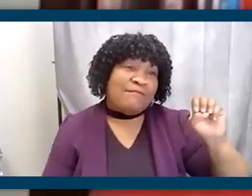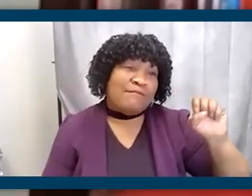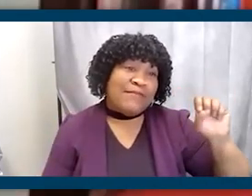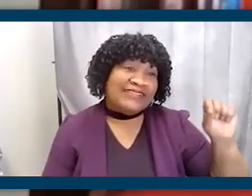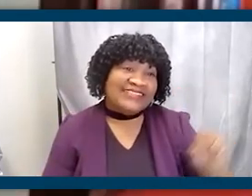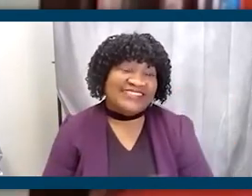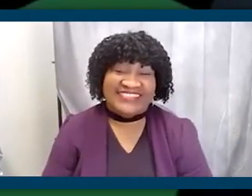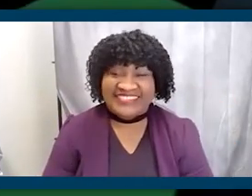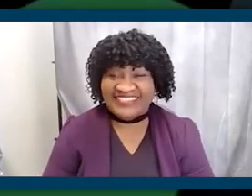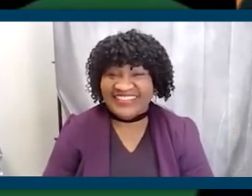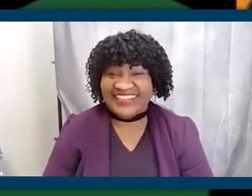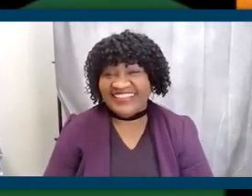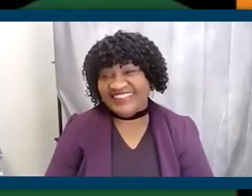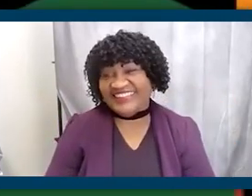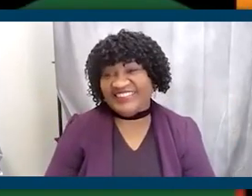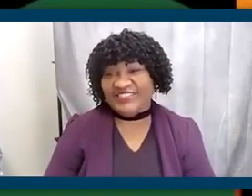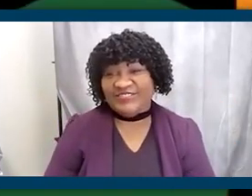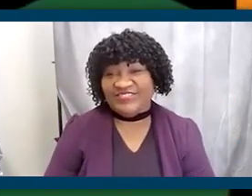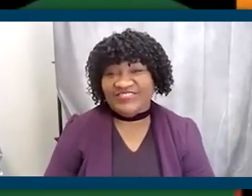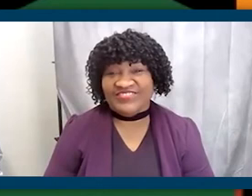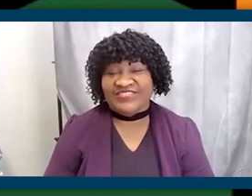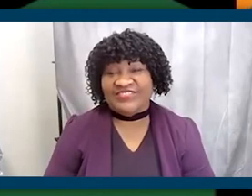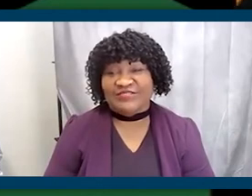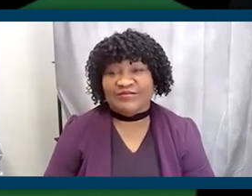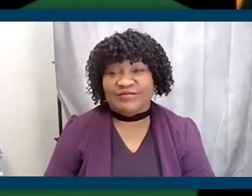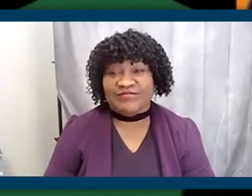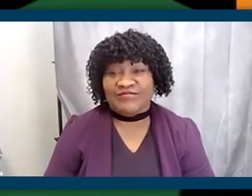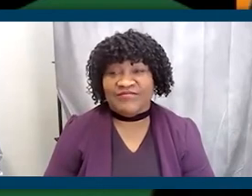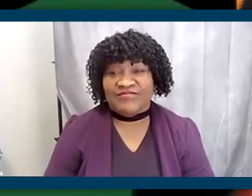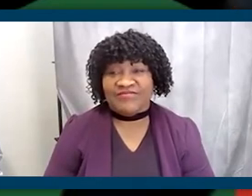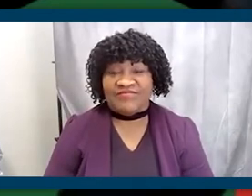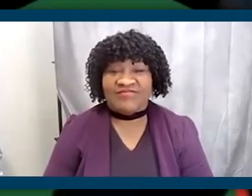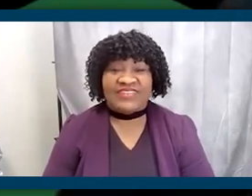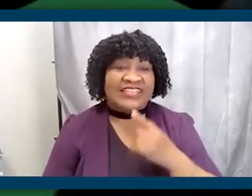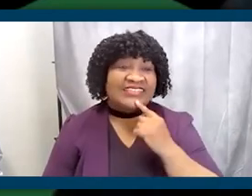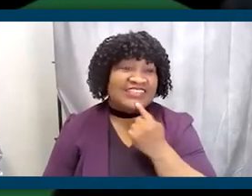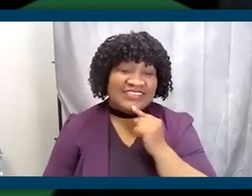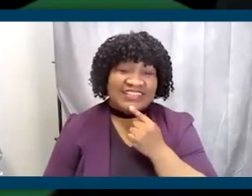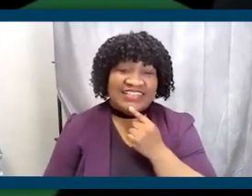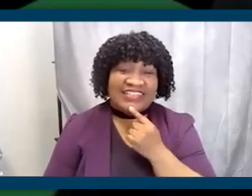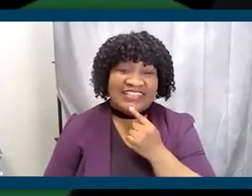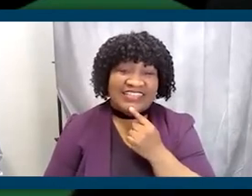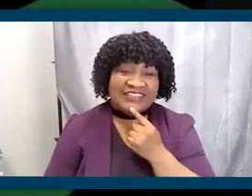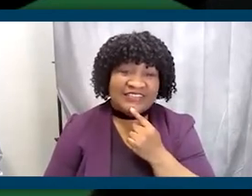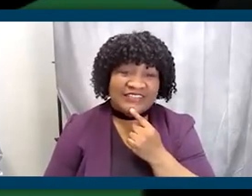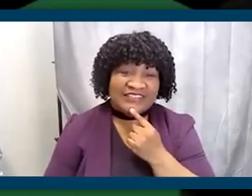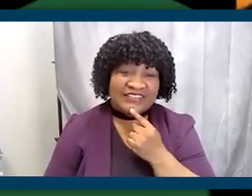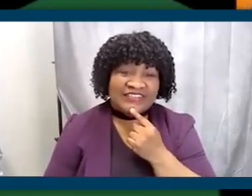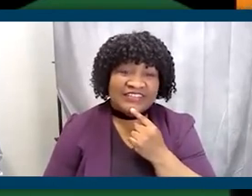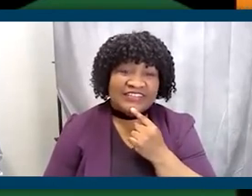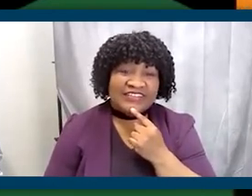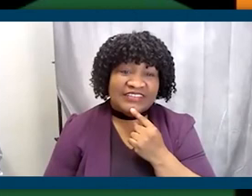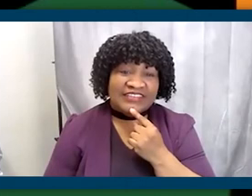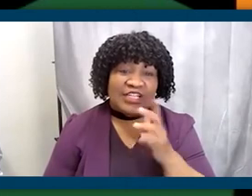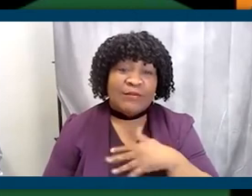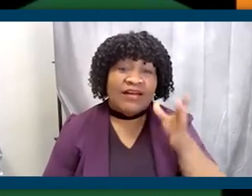And this, it took some of my life. So, but no, in all seriousness, you know, I'm the son of a nurse and an